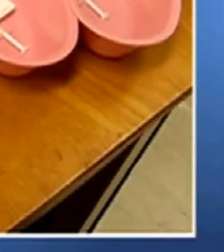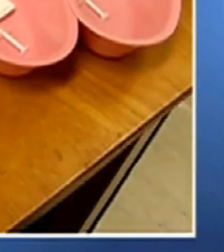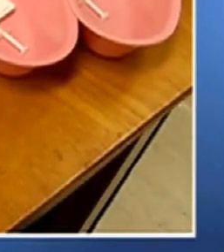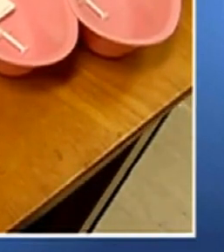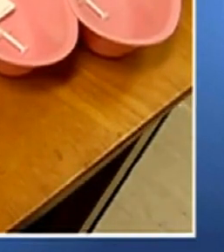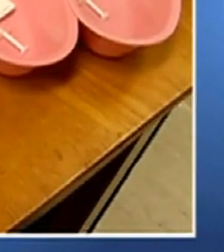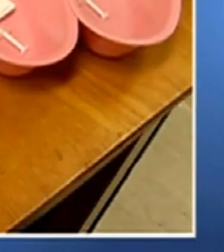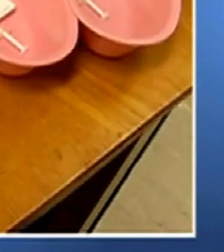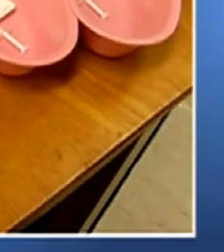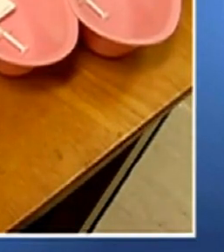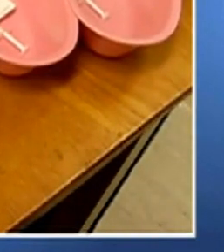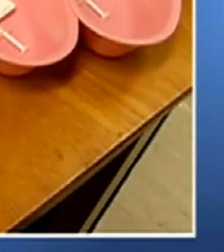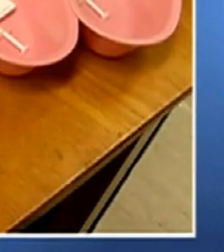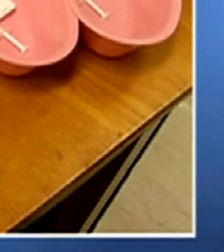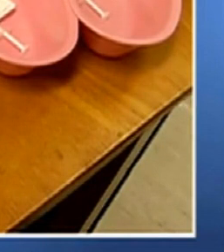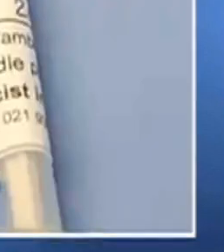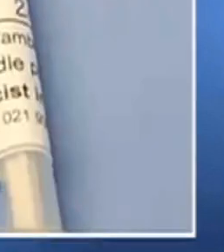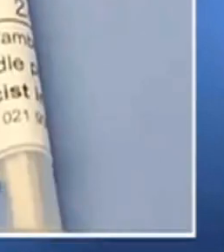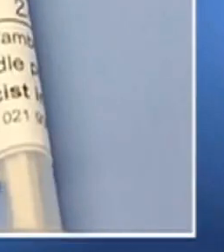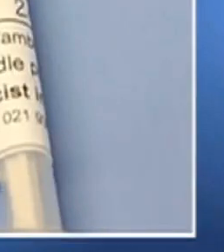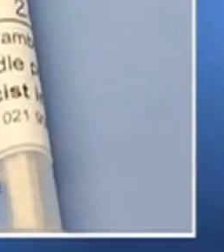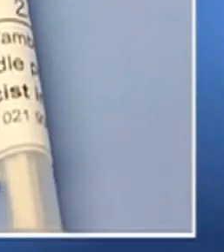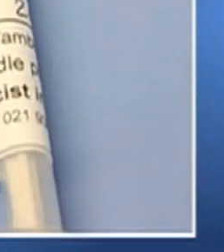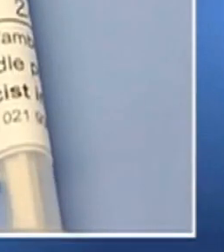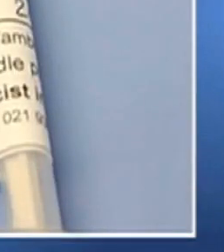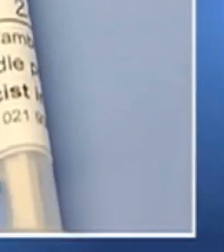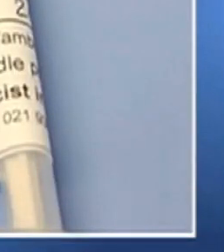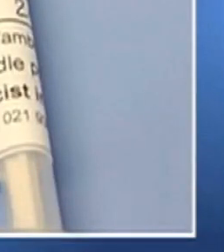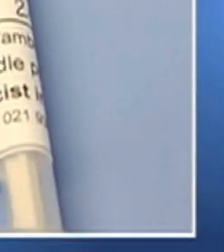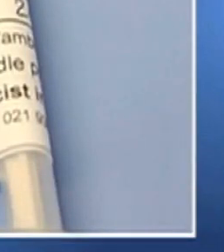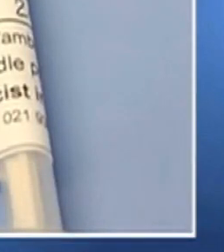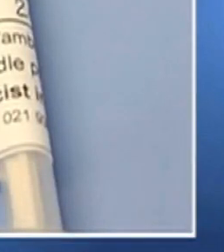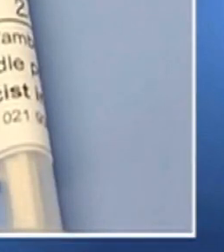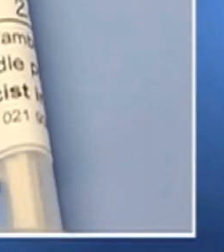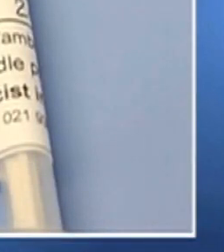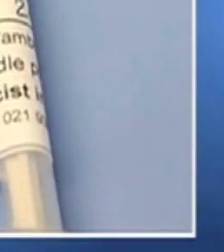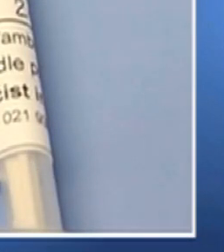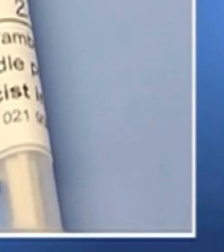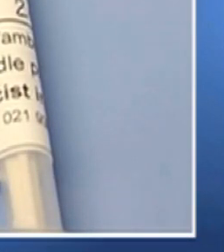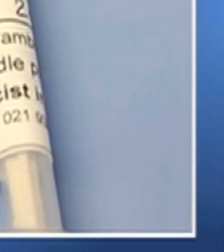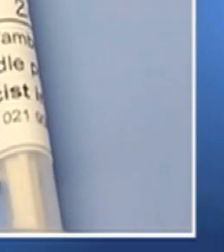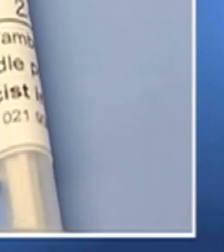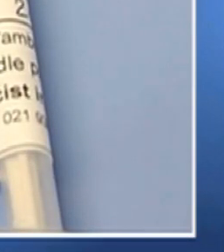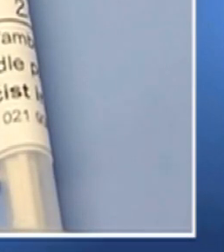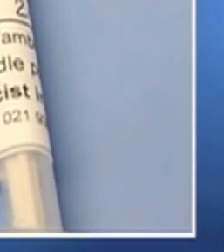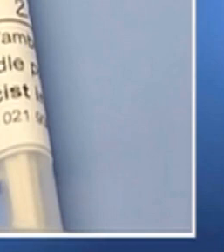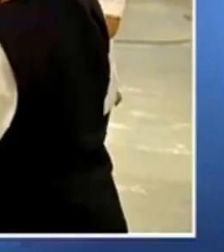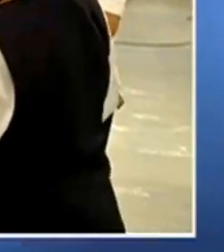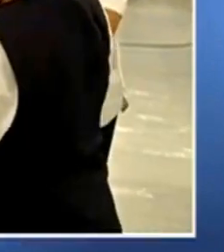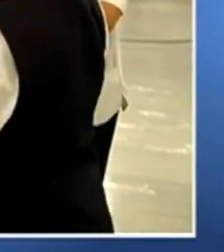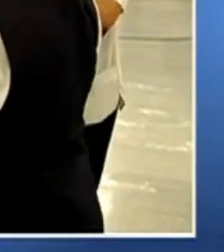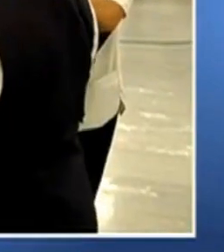use the toll-free lines to ask whether you are contraindicated. But other forms of very mild